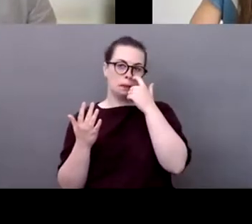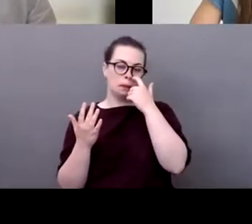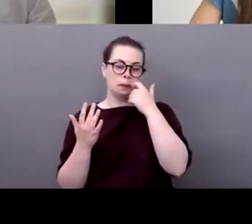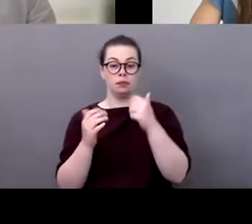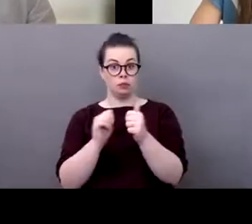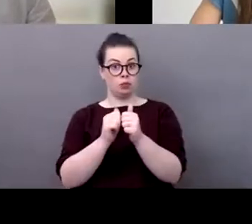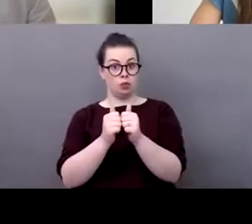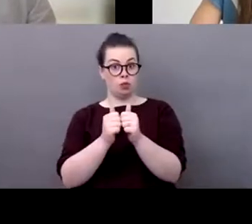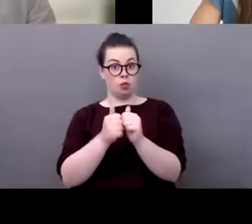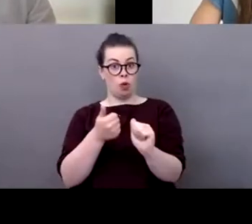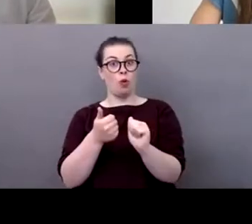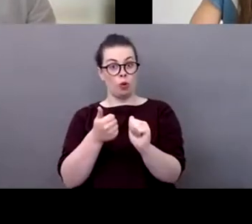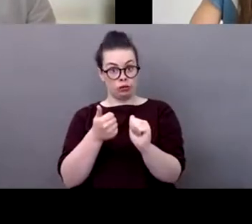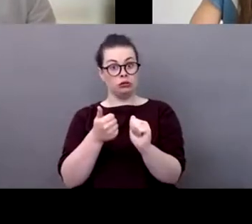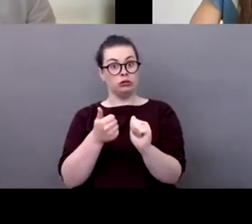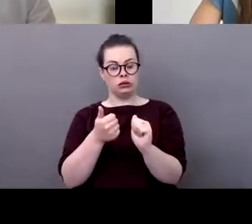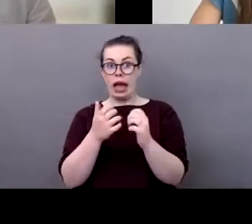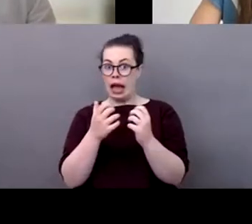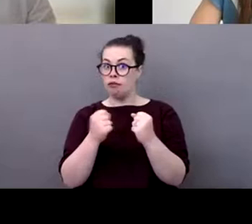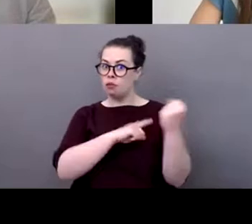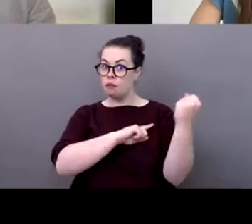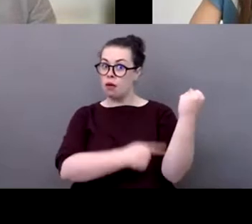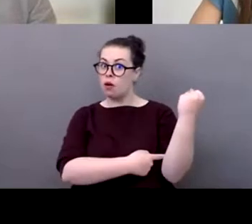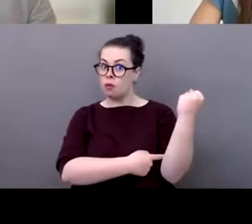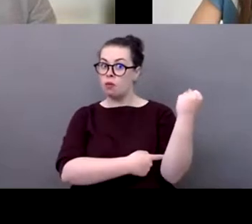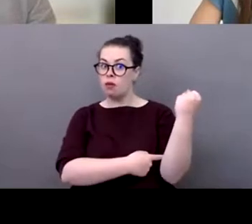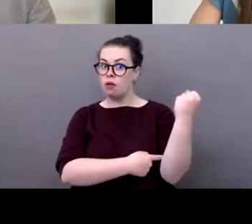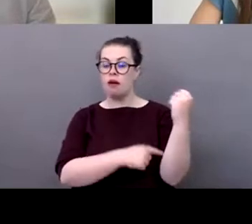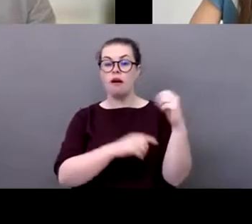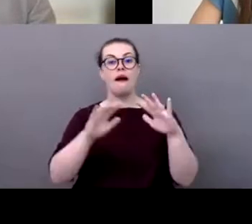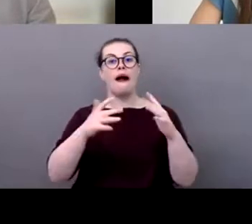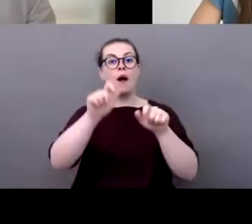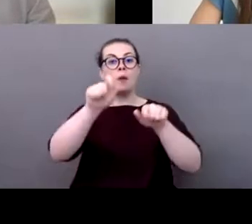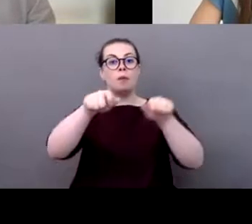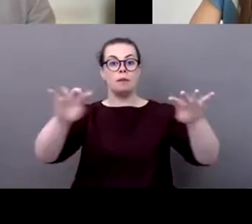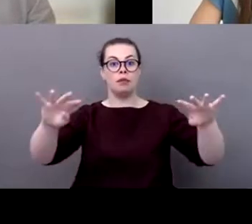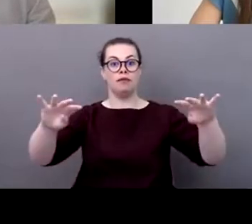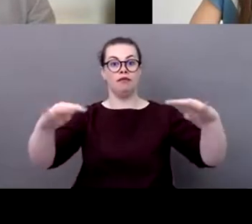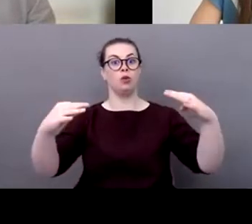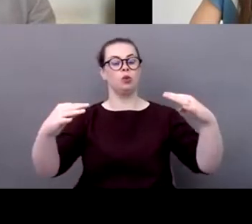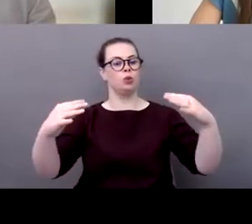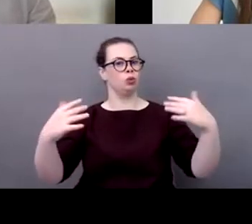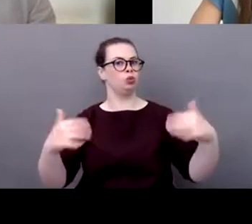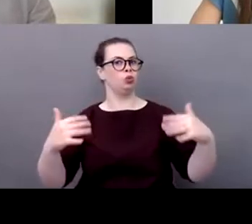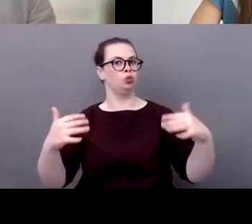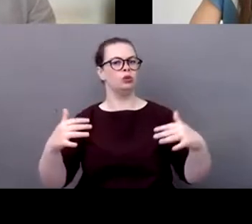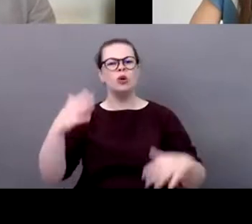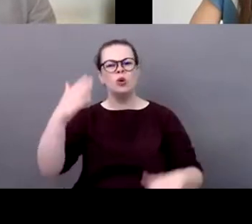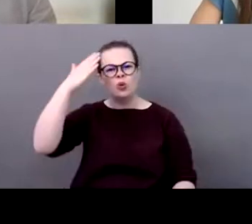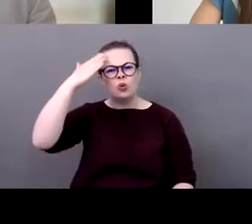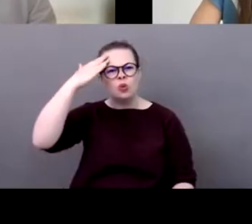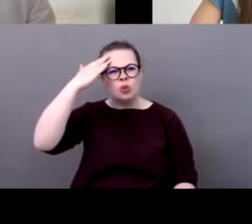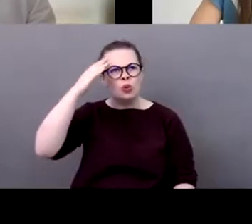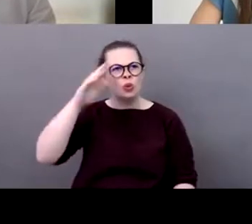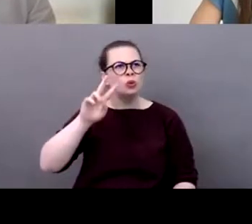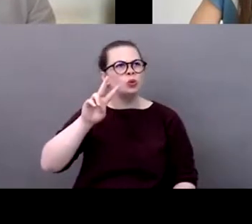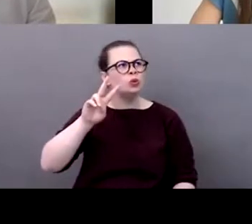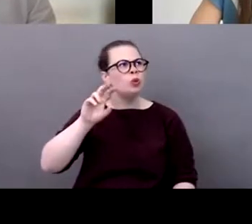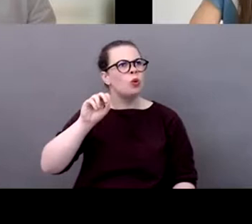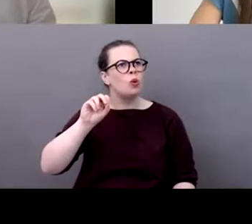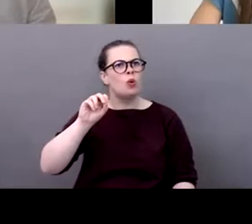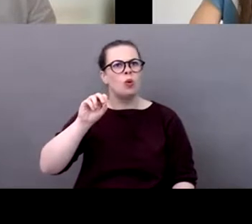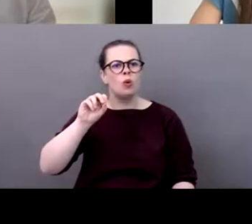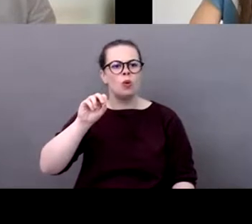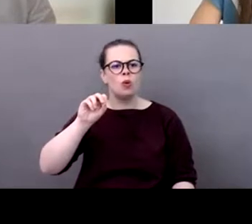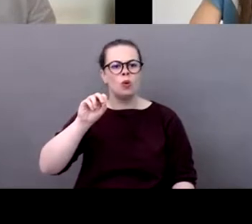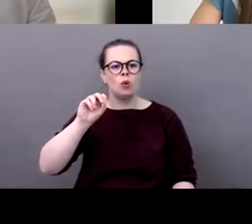public behavior um so i see this as 20 80 you know the 80 20 year old i think 20 of this is getting